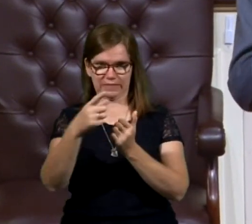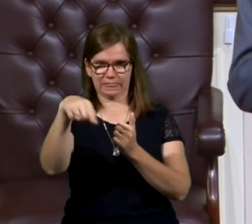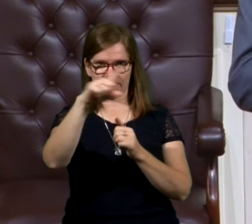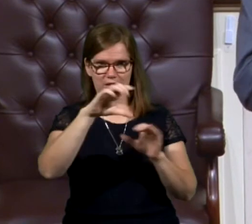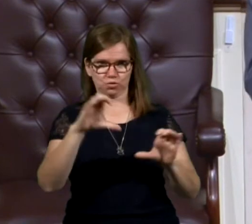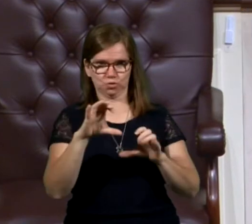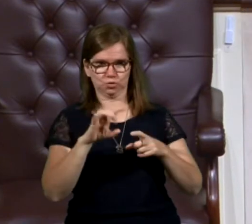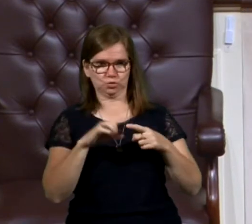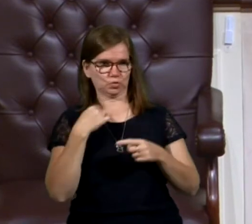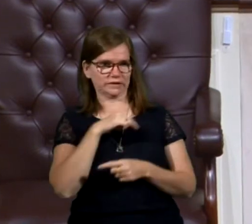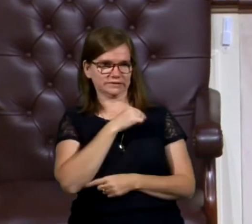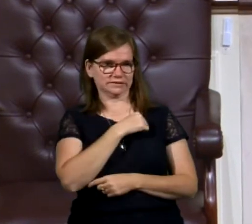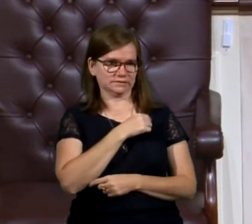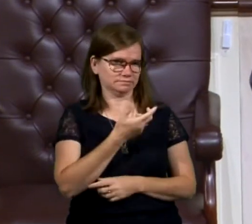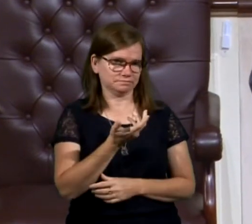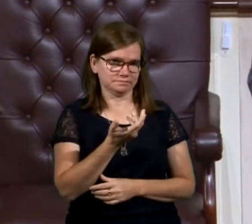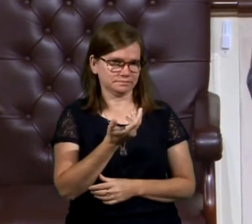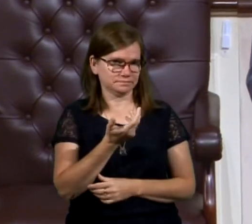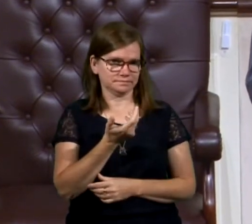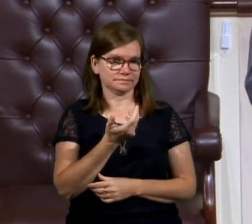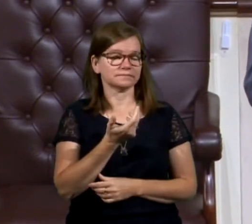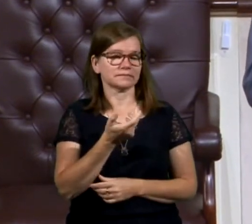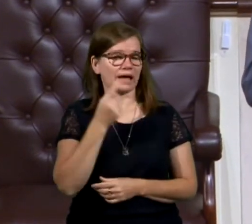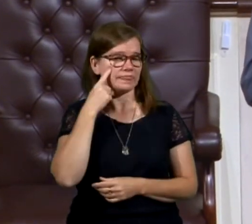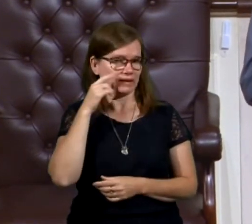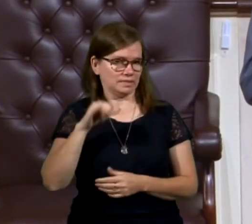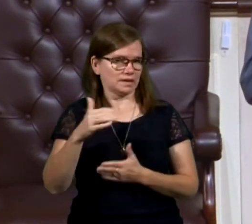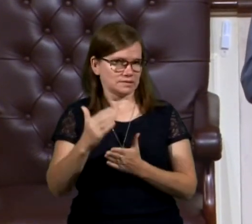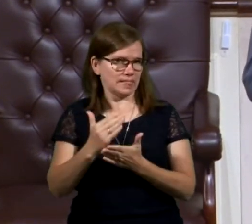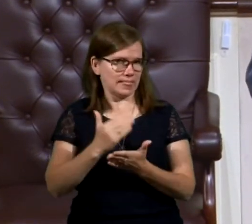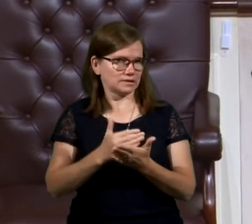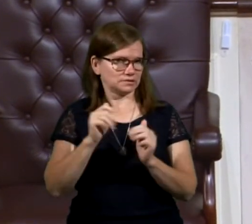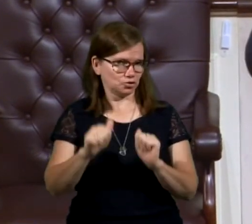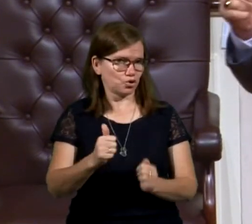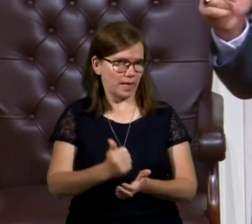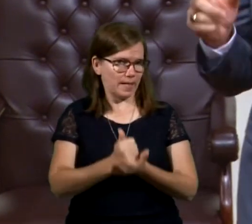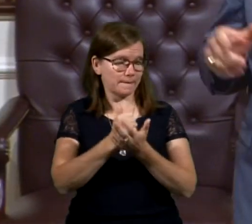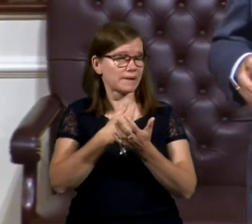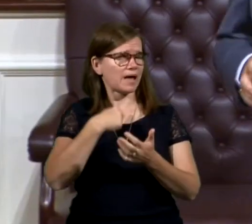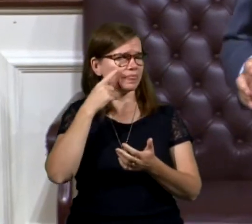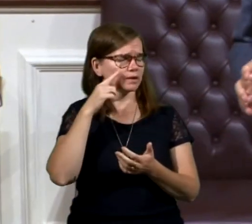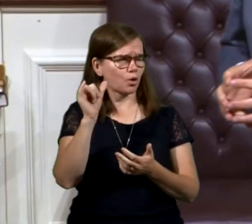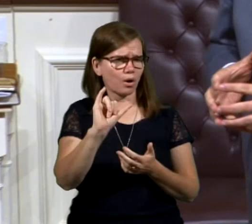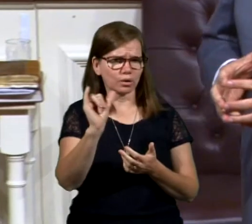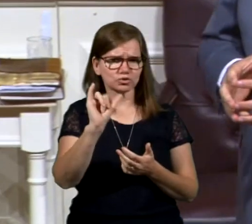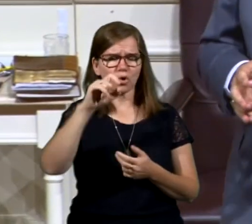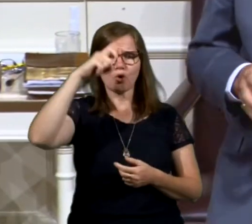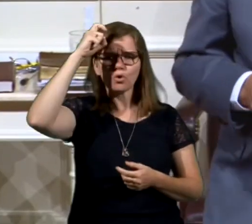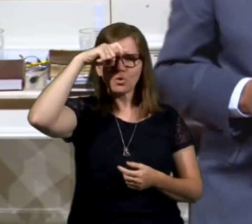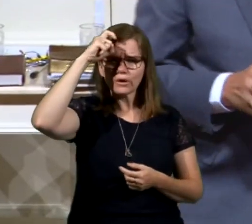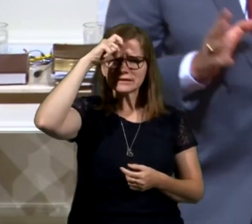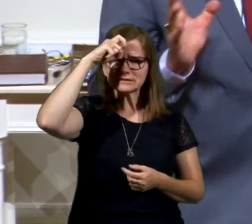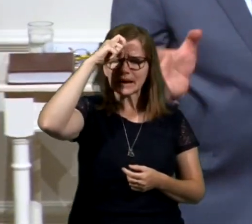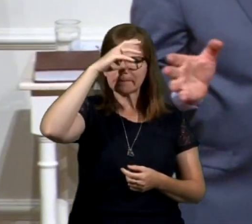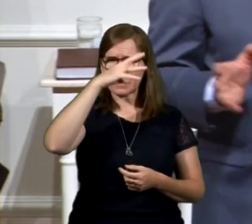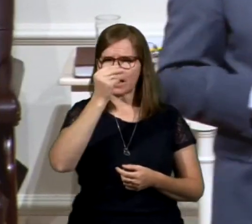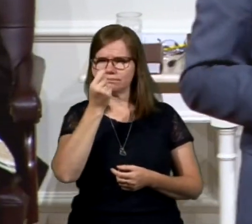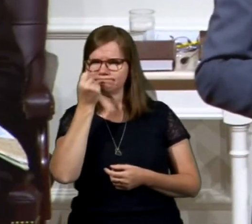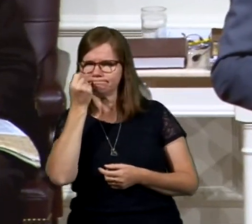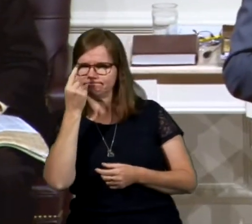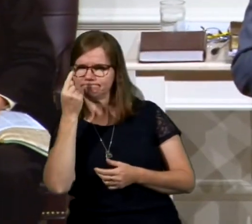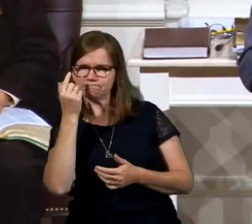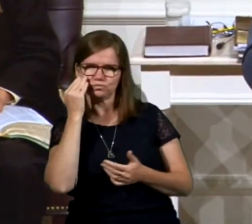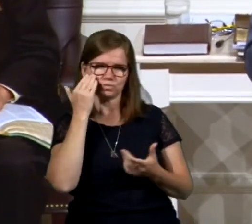I think we have a lesson here that can be helpful to us here. I think also wisdom and discernment are needed